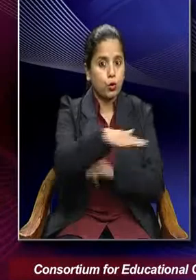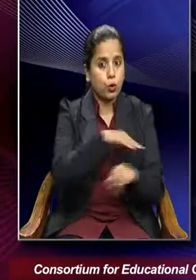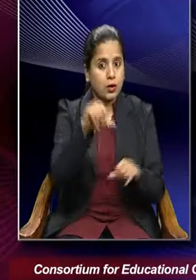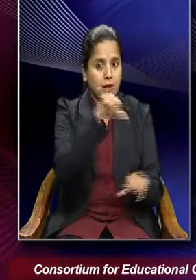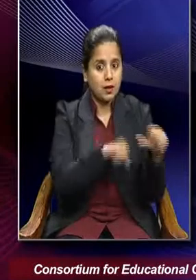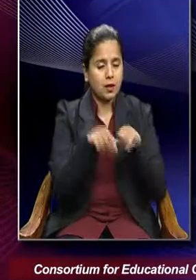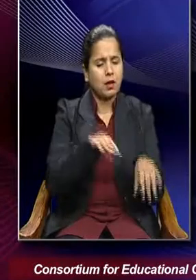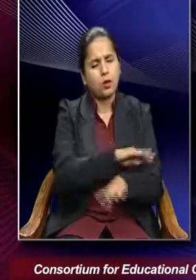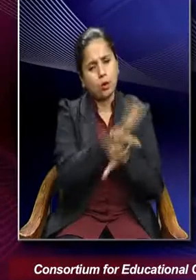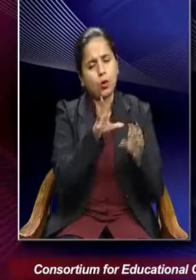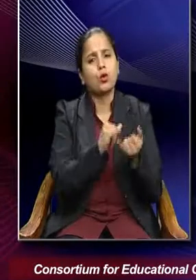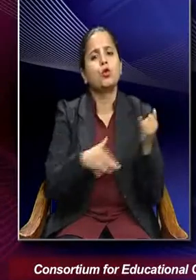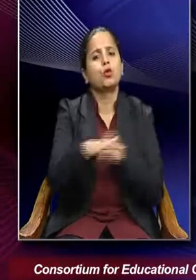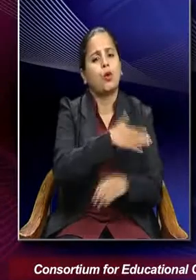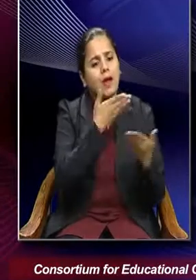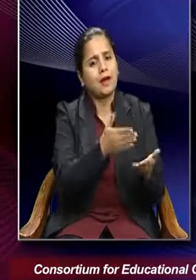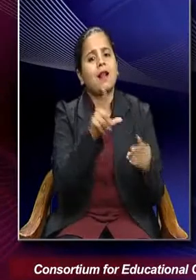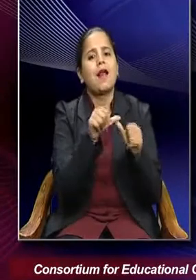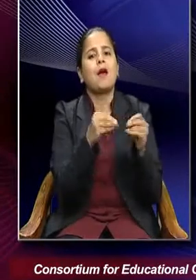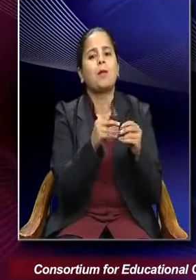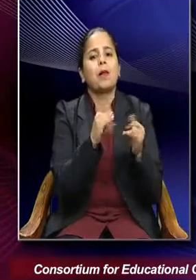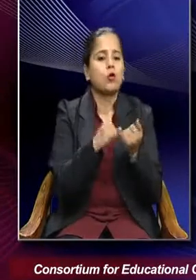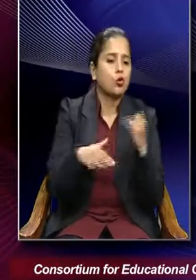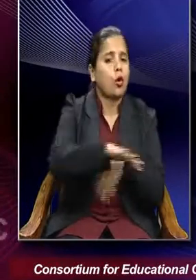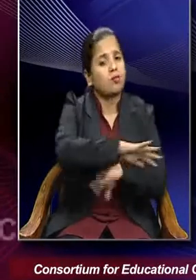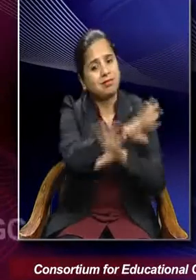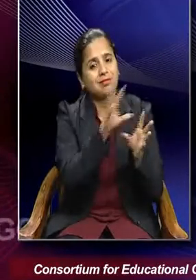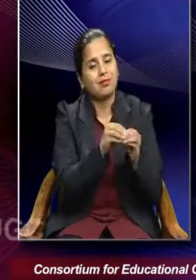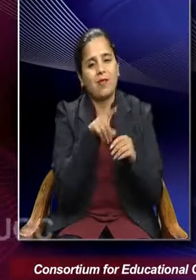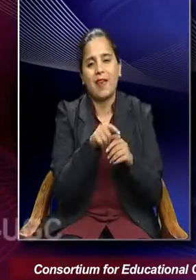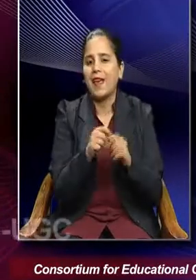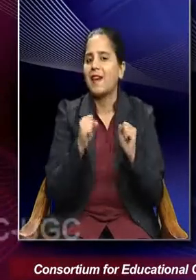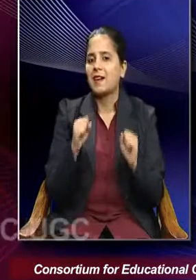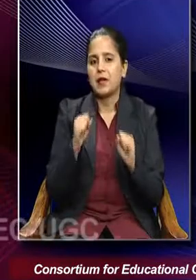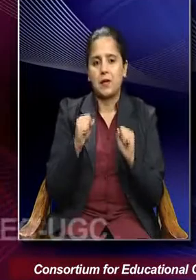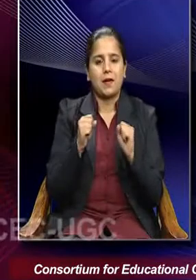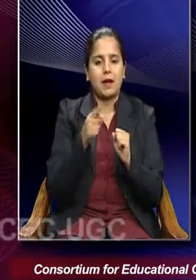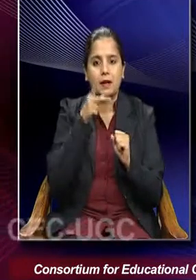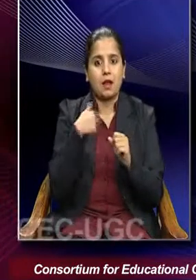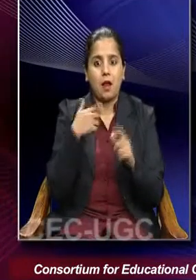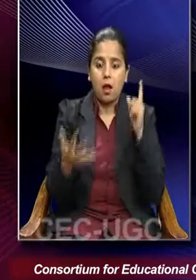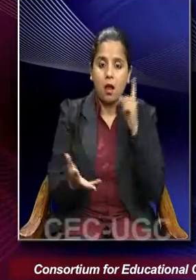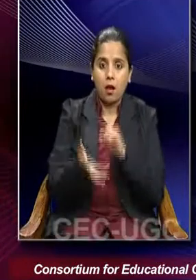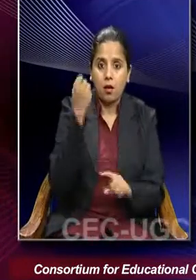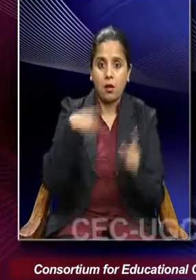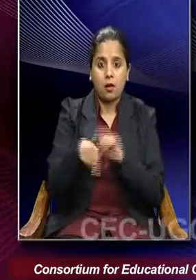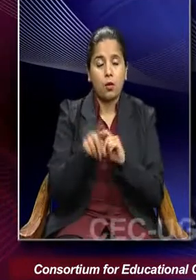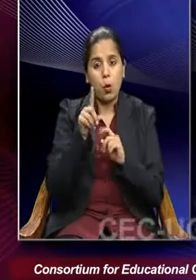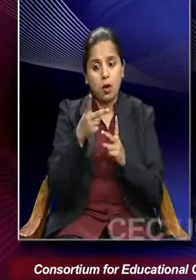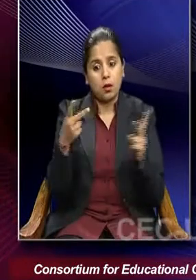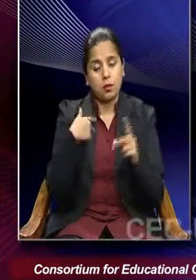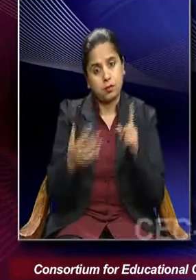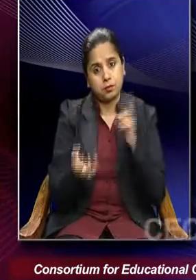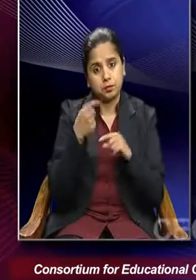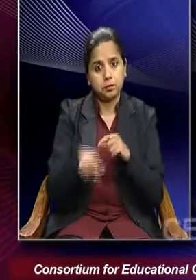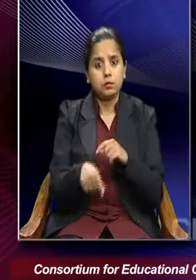entire society is a laboratory. So it would be very difficult to arrive at certain part which is